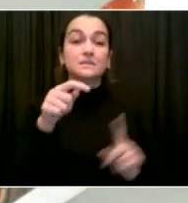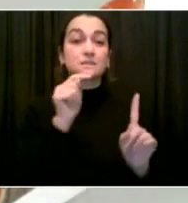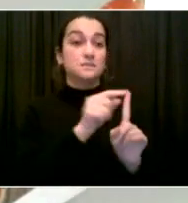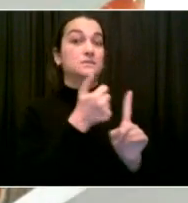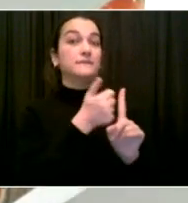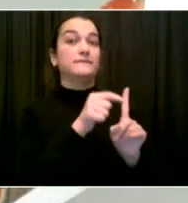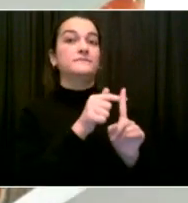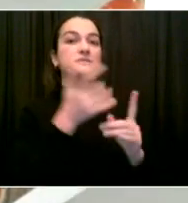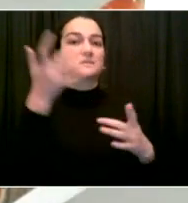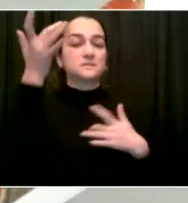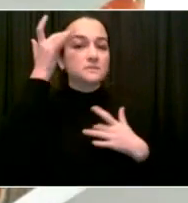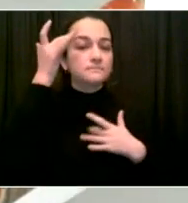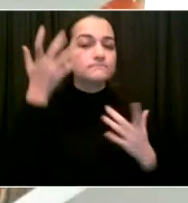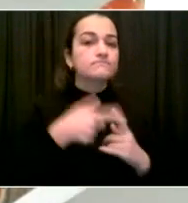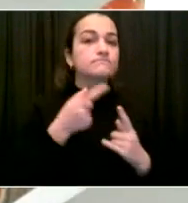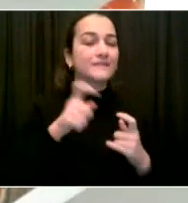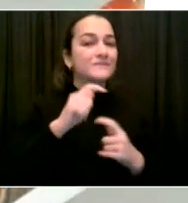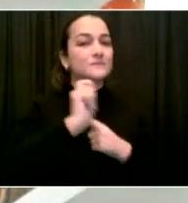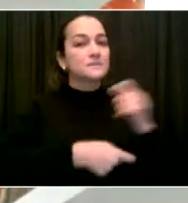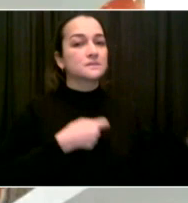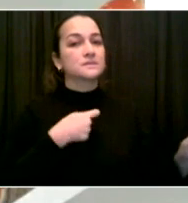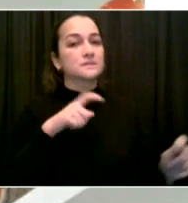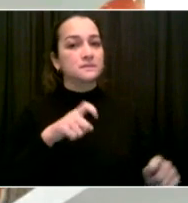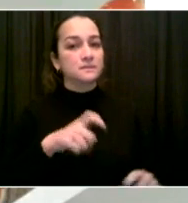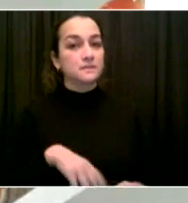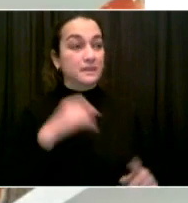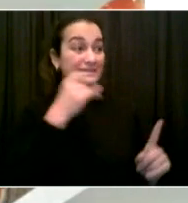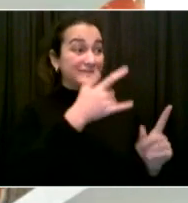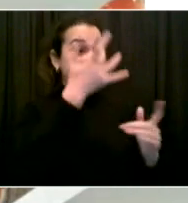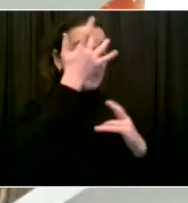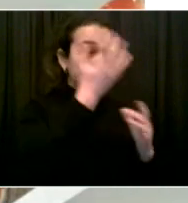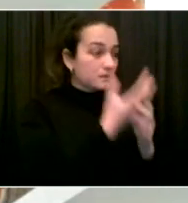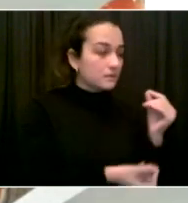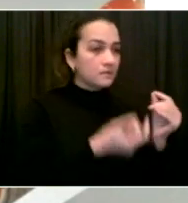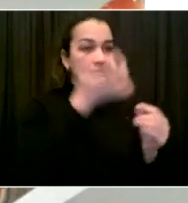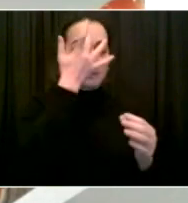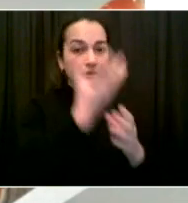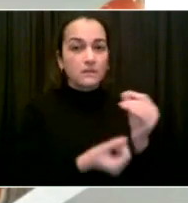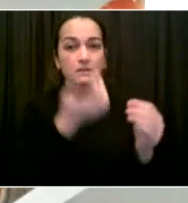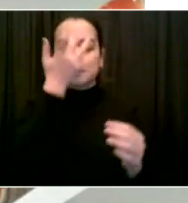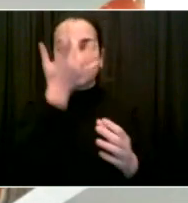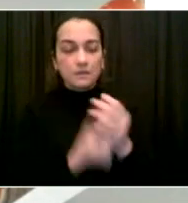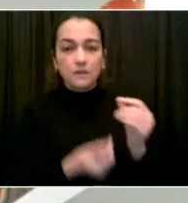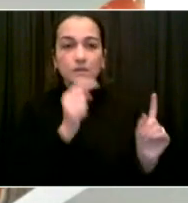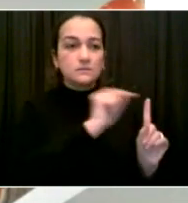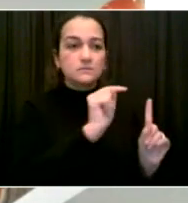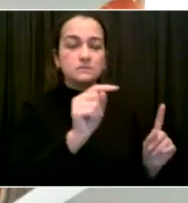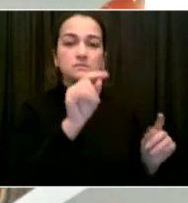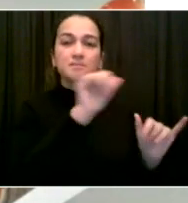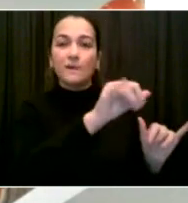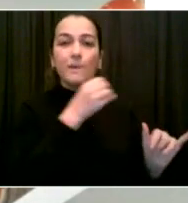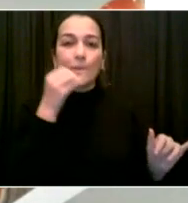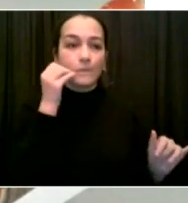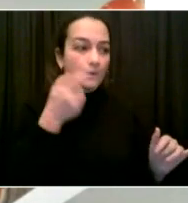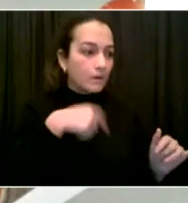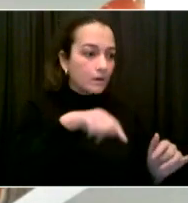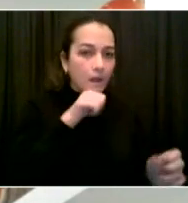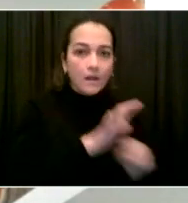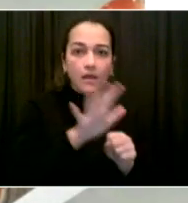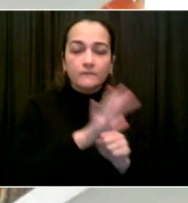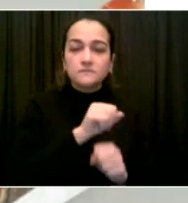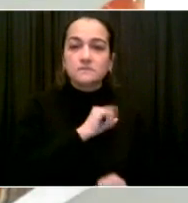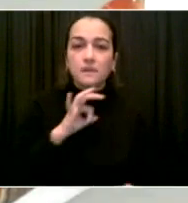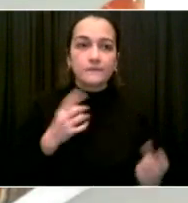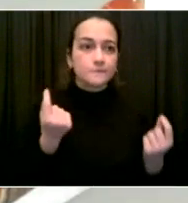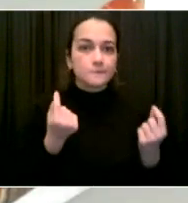units and additional staff to where they're needed the most working with our vendors with a close supervision structure. But I'm confident this week is going to get better and